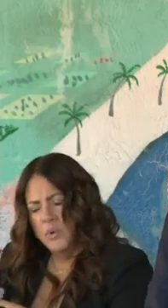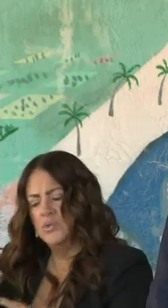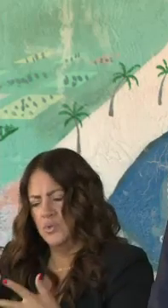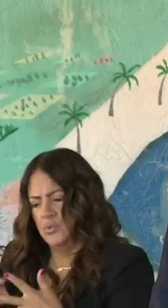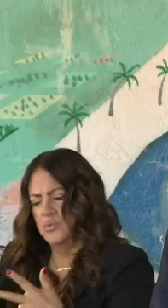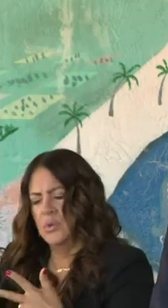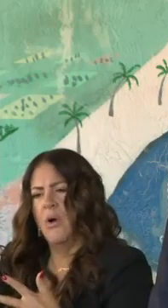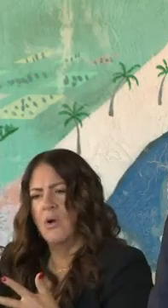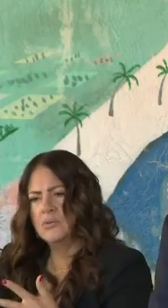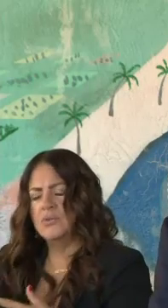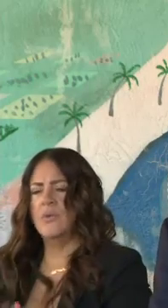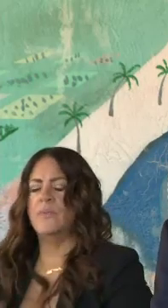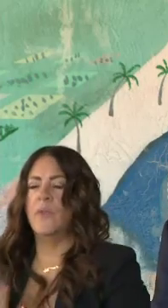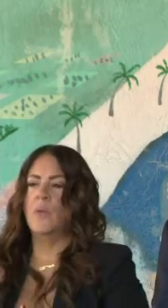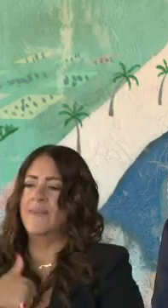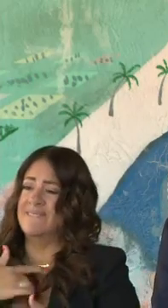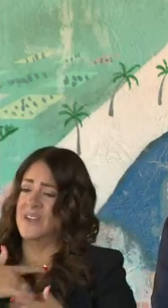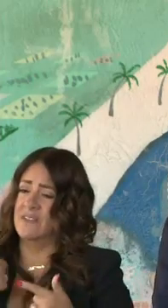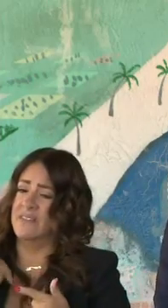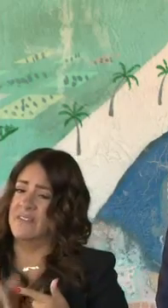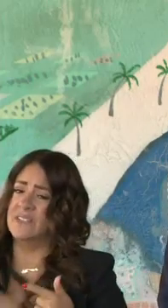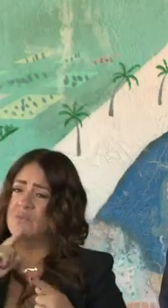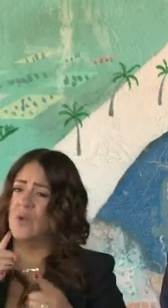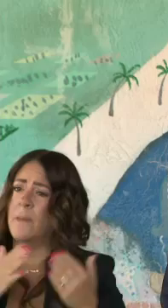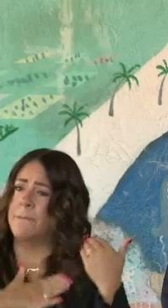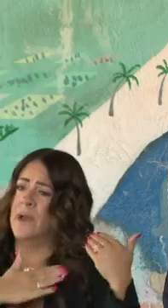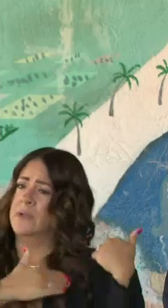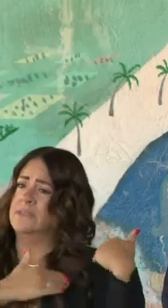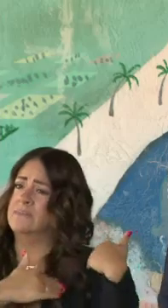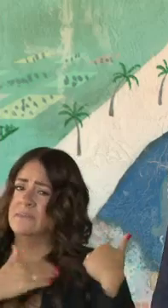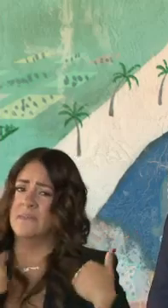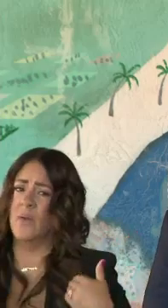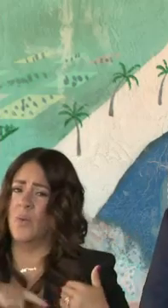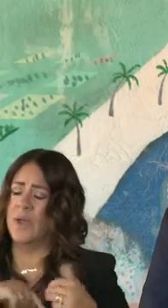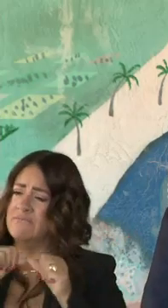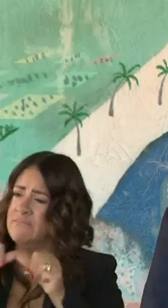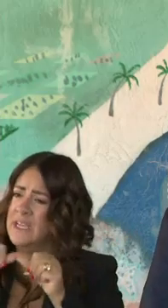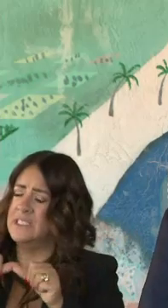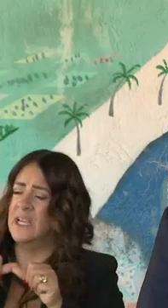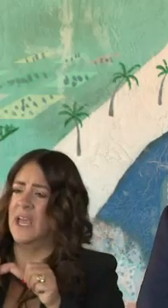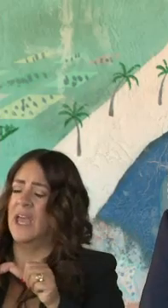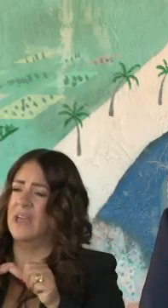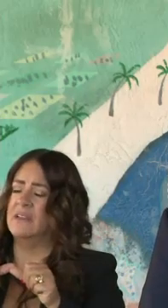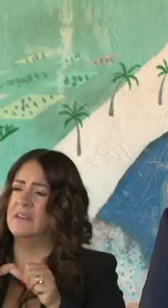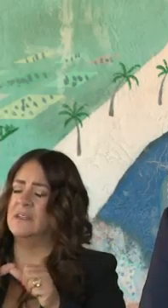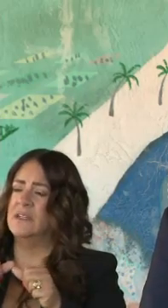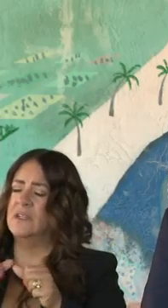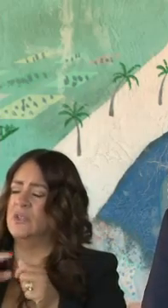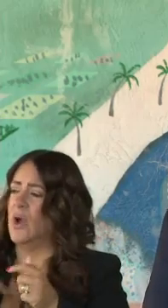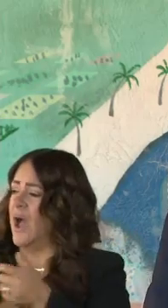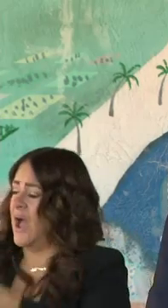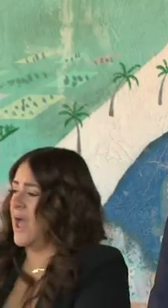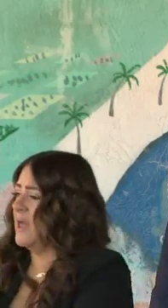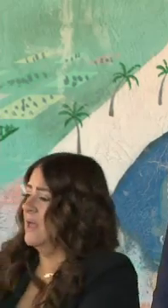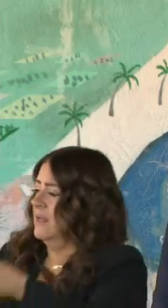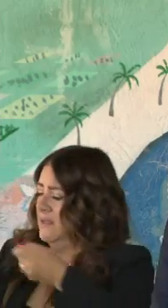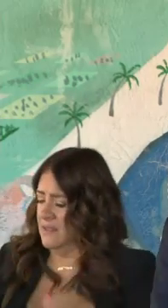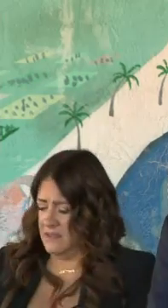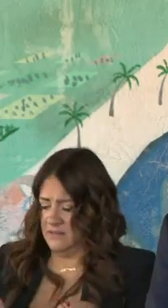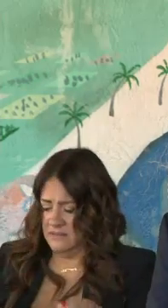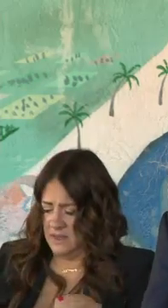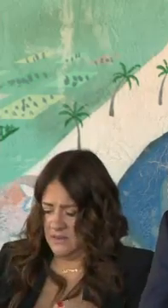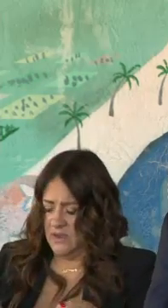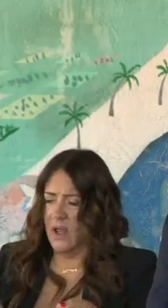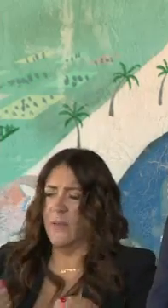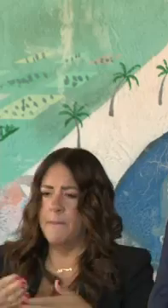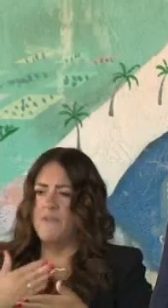in the direction to continue to maintain that stewardship and that focus on getting to where we all want to